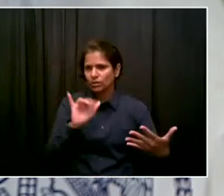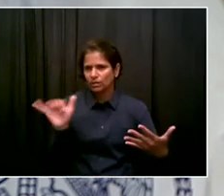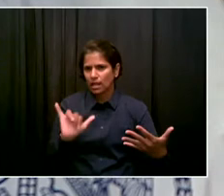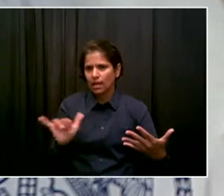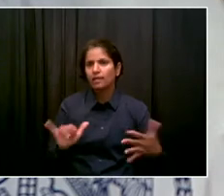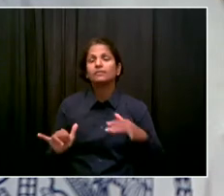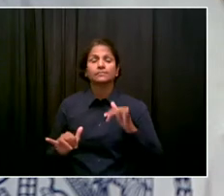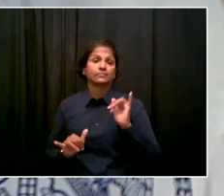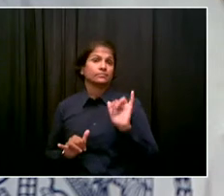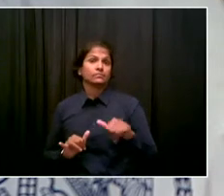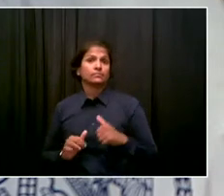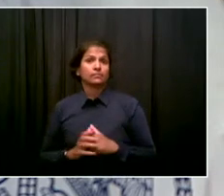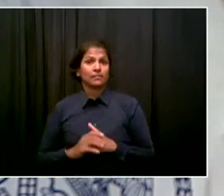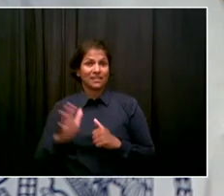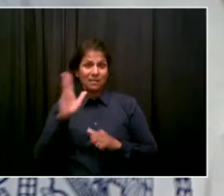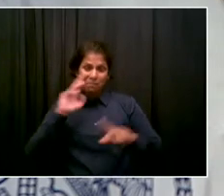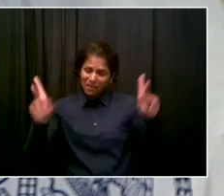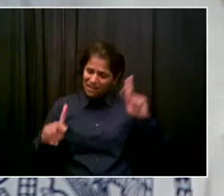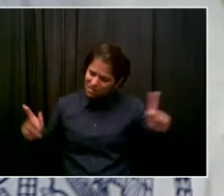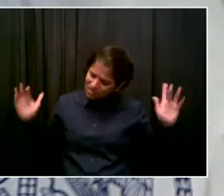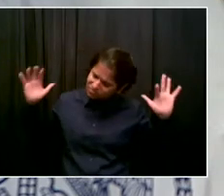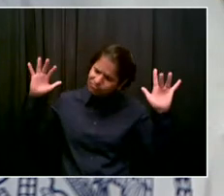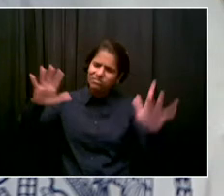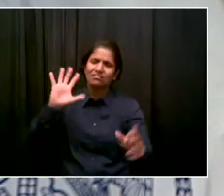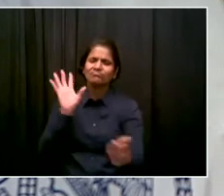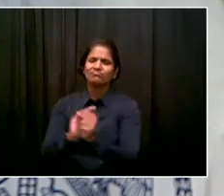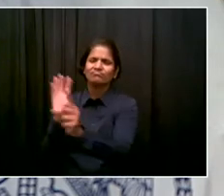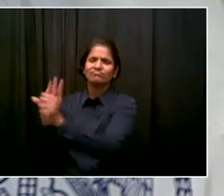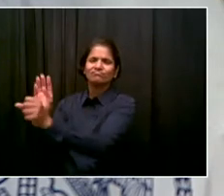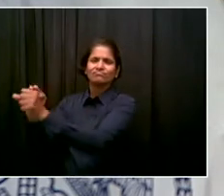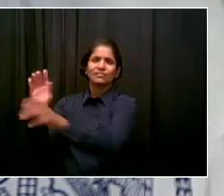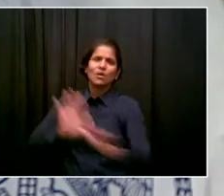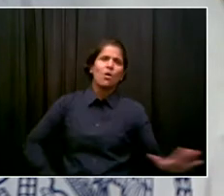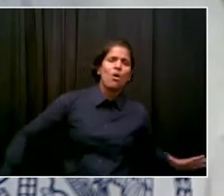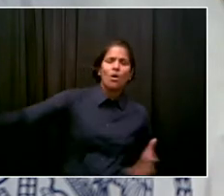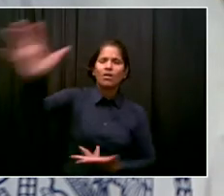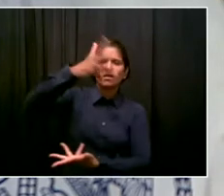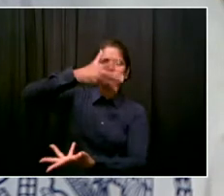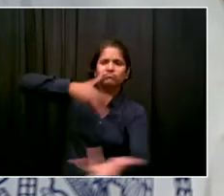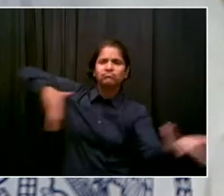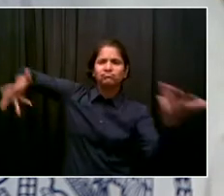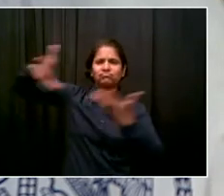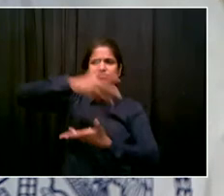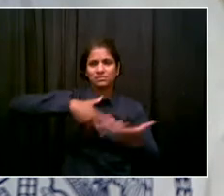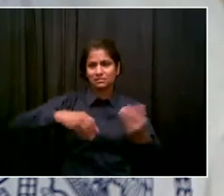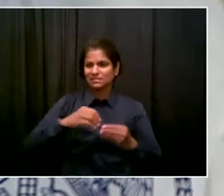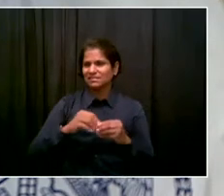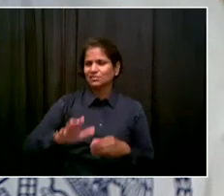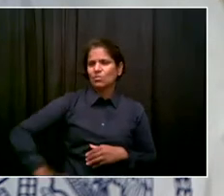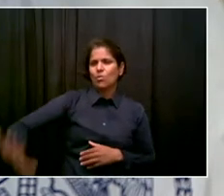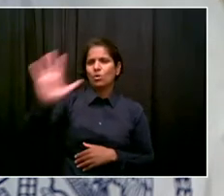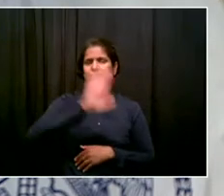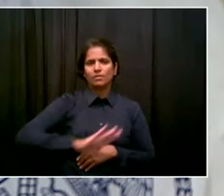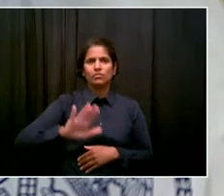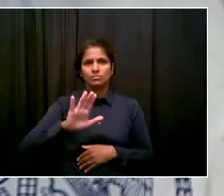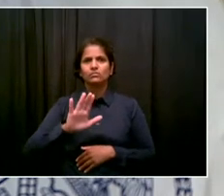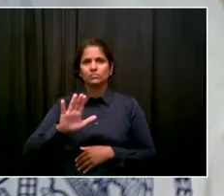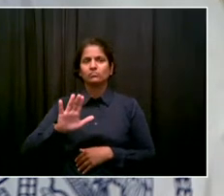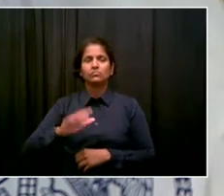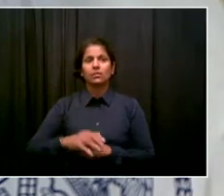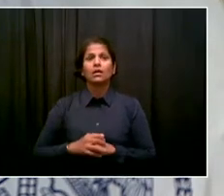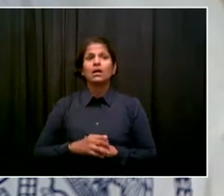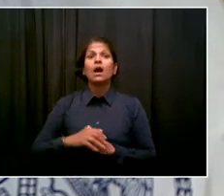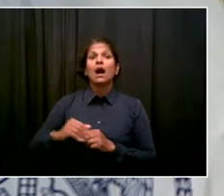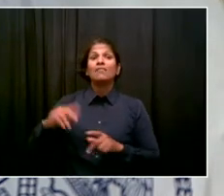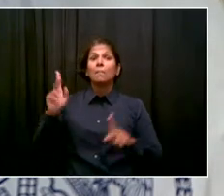area. Look, folks in the suburbs and the tri-state area appreciate and love New York City, and for most of them, New York City is where their